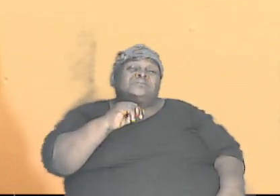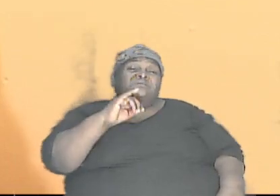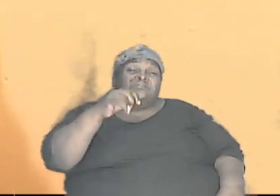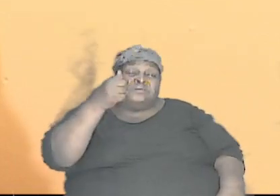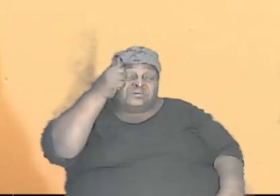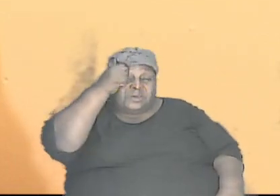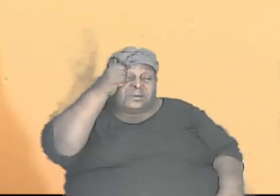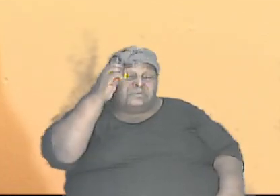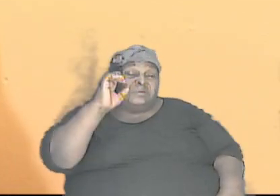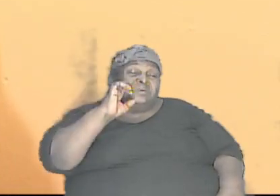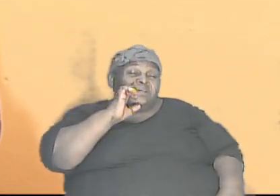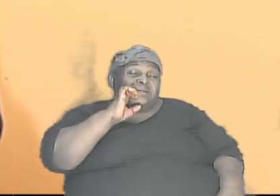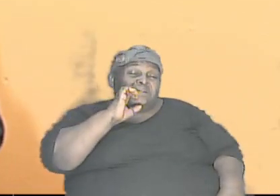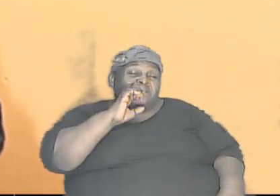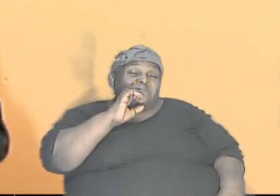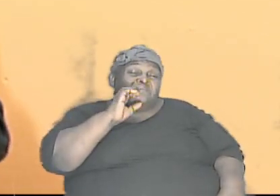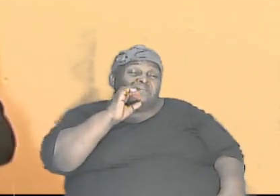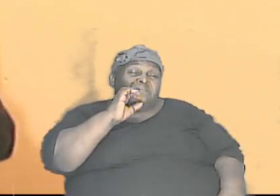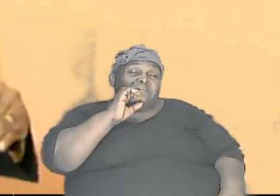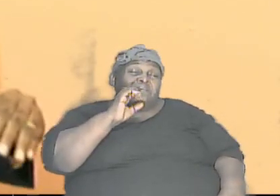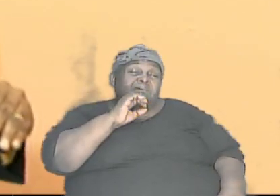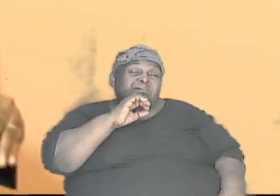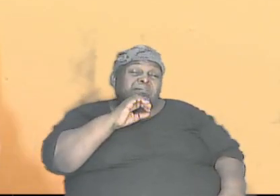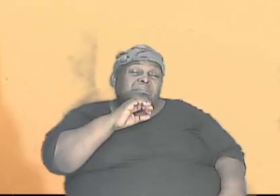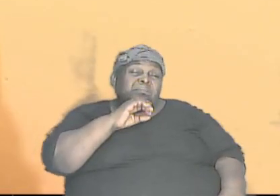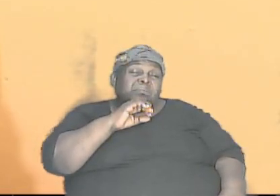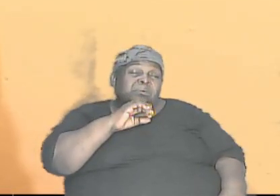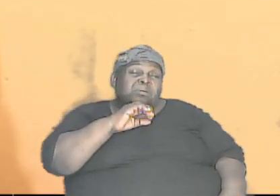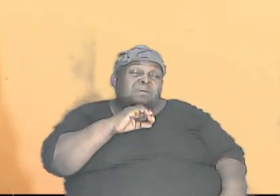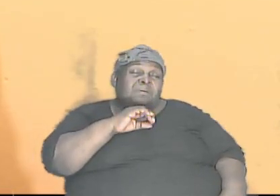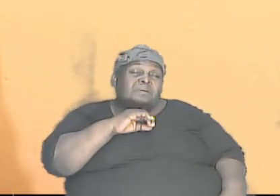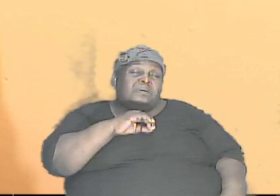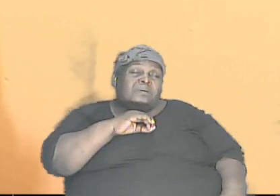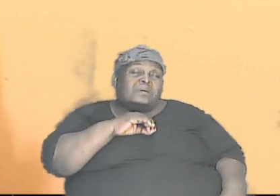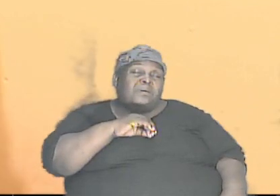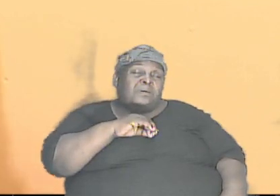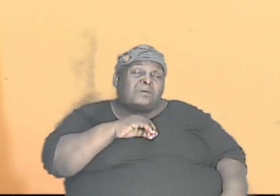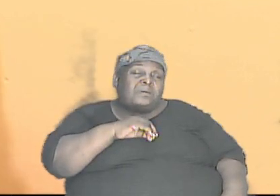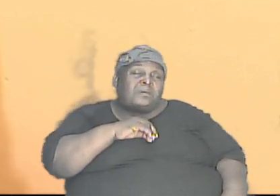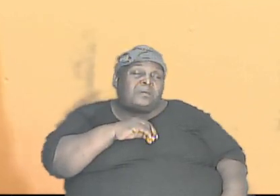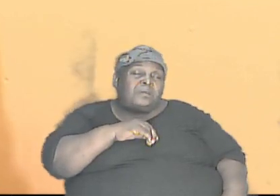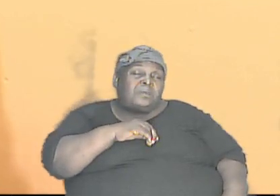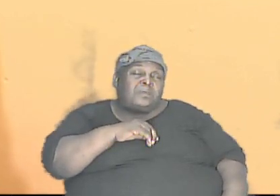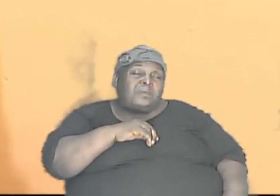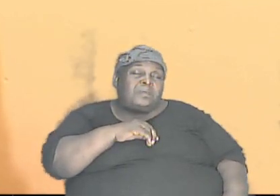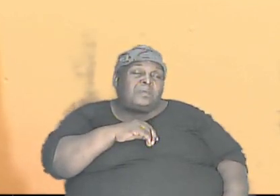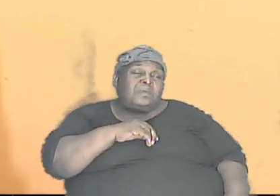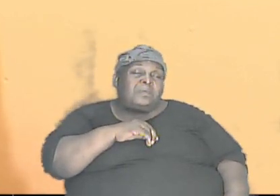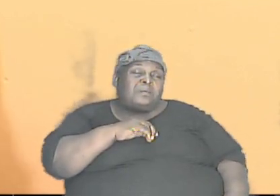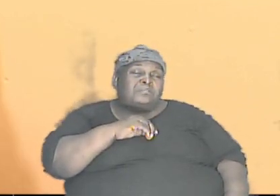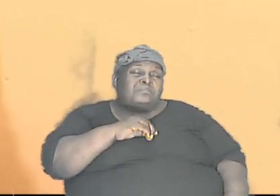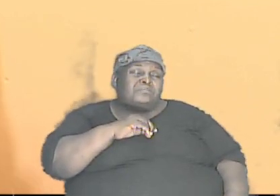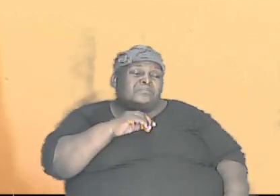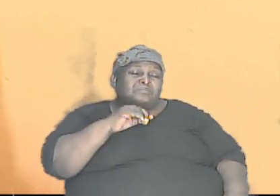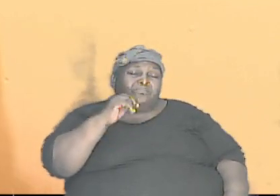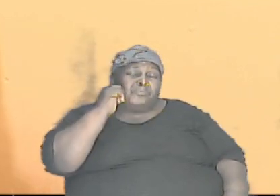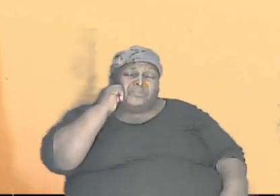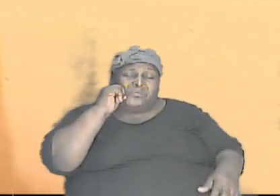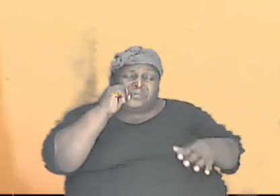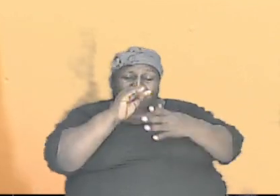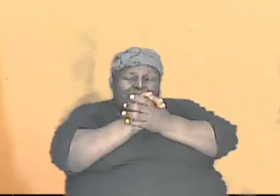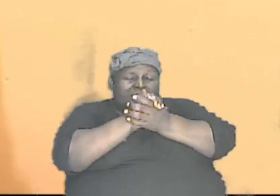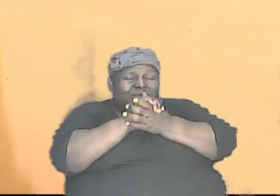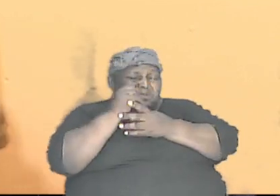and Eve's offspring. So when they had enough children, a brother would marry to a sister. Now let us say